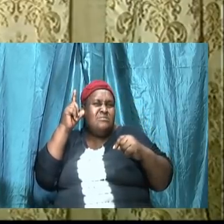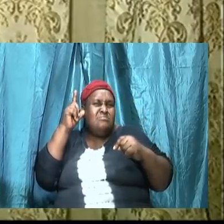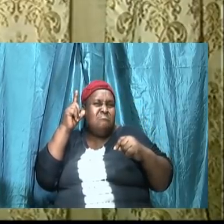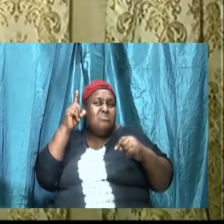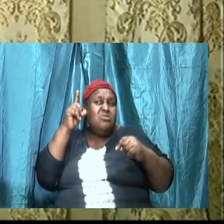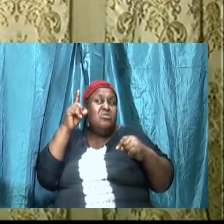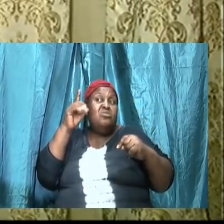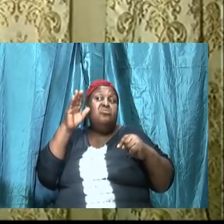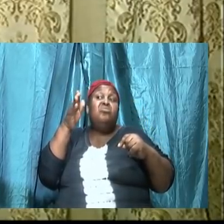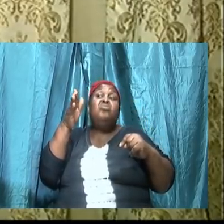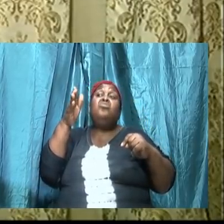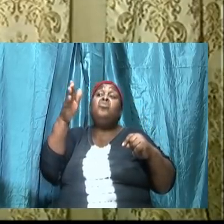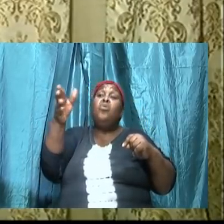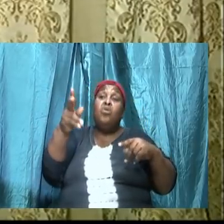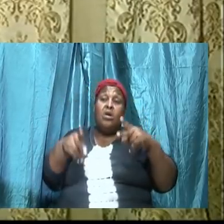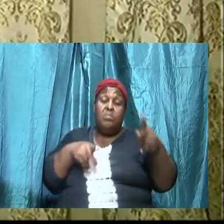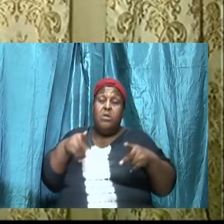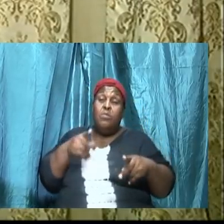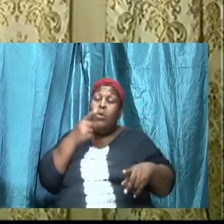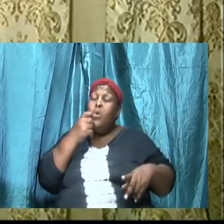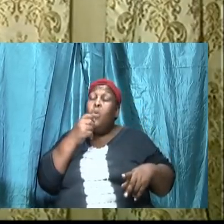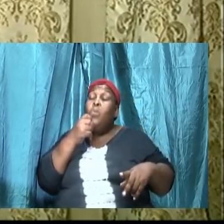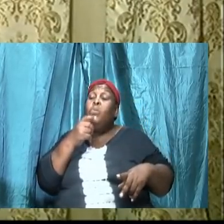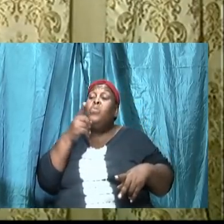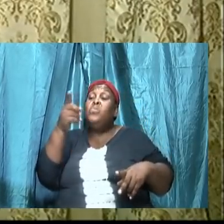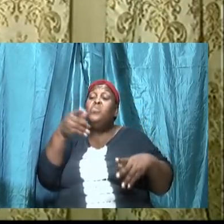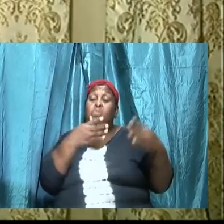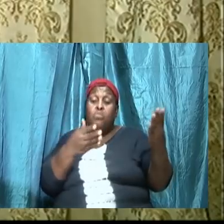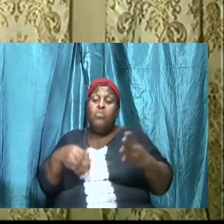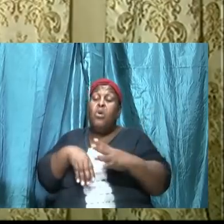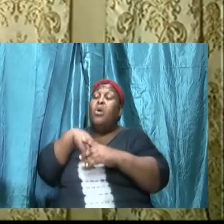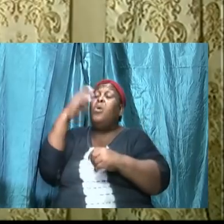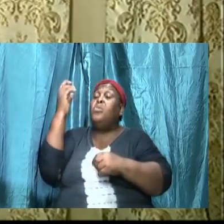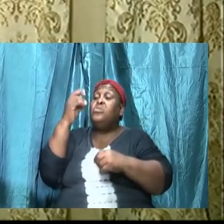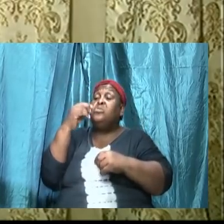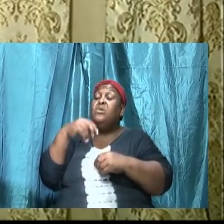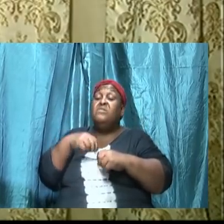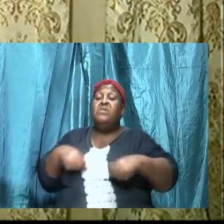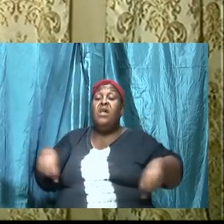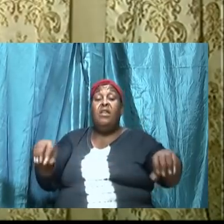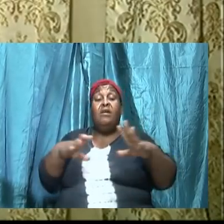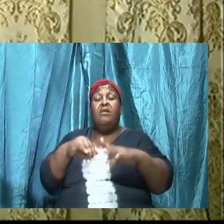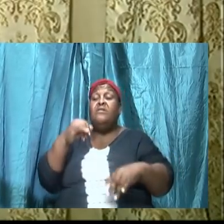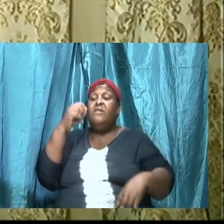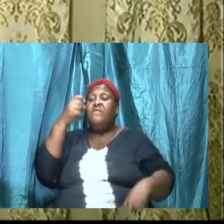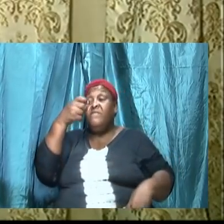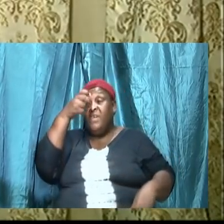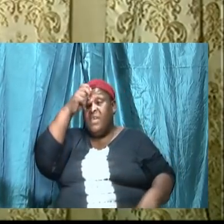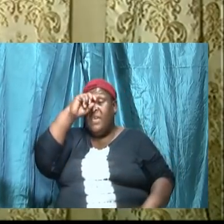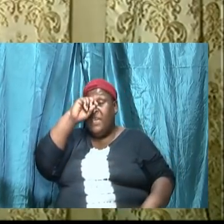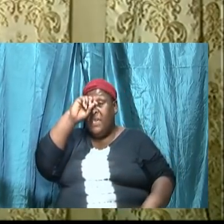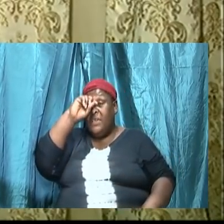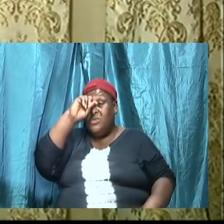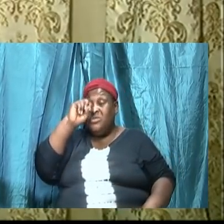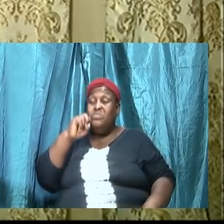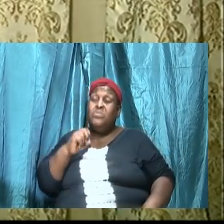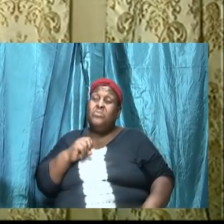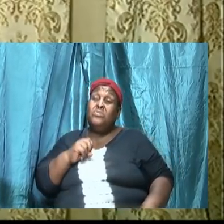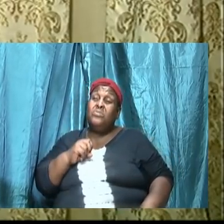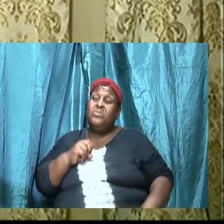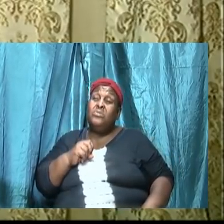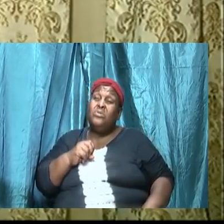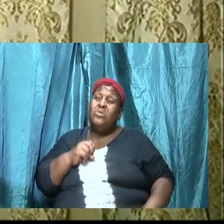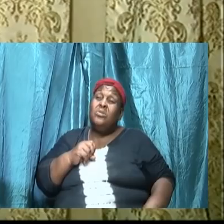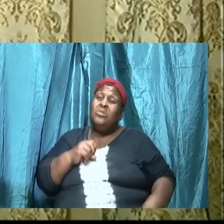of the land of Egypt. And we made the point that God disowned them. He said, the people are your people. Prior to that, it was my people.